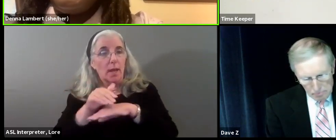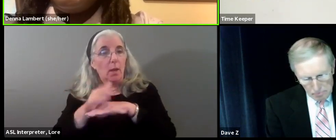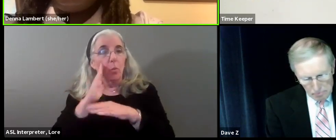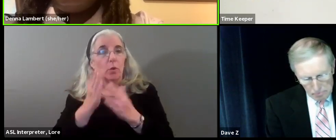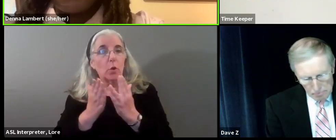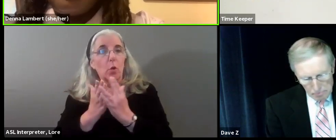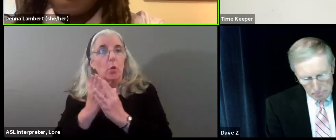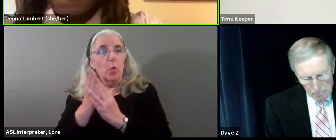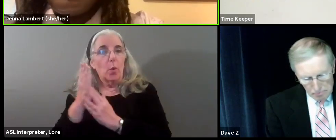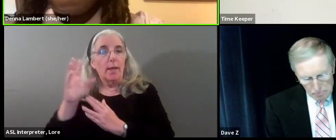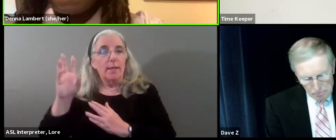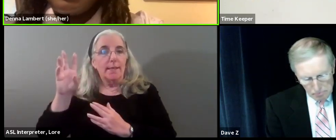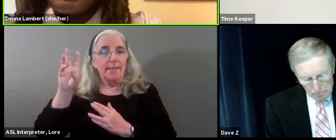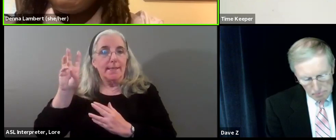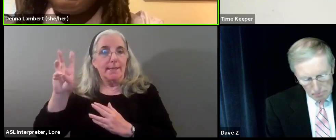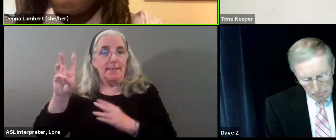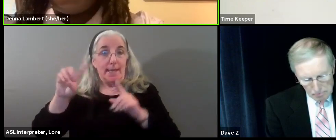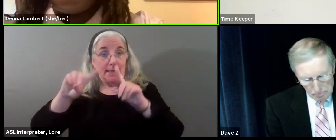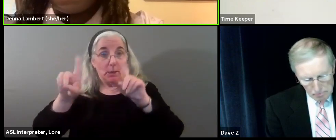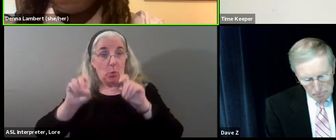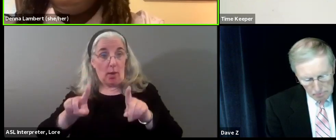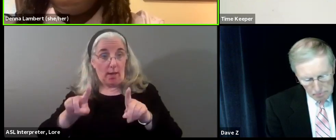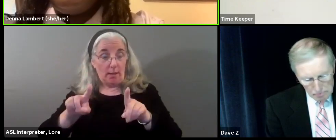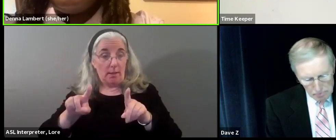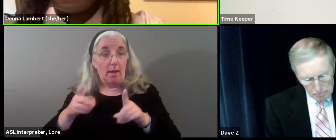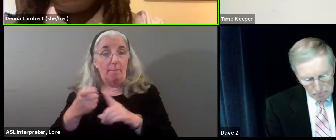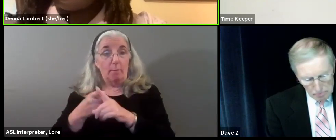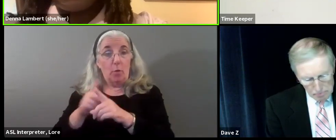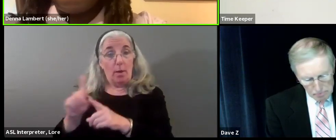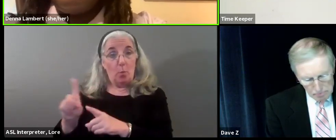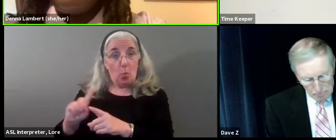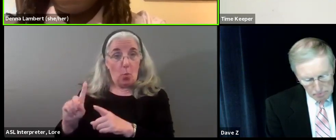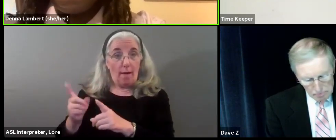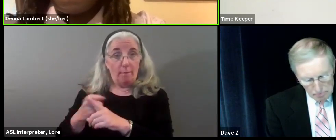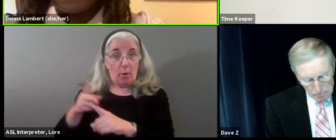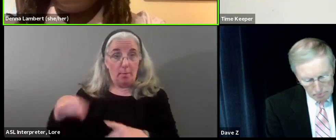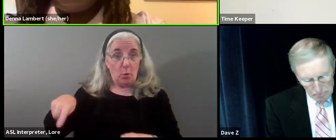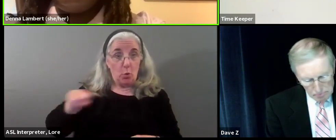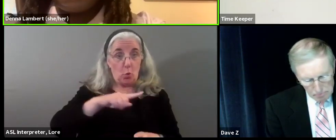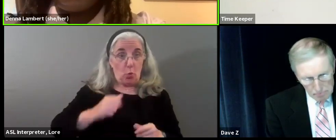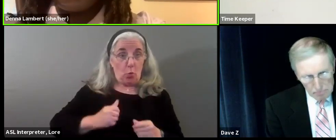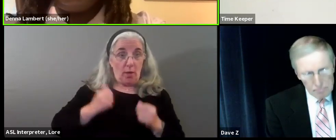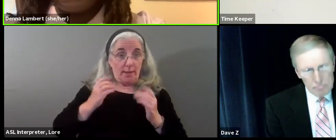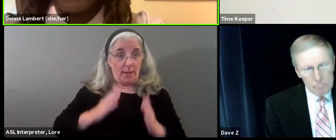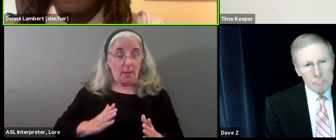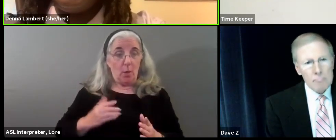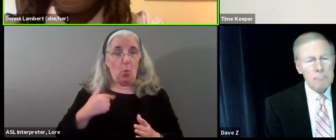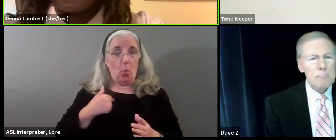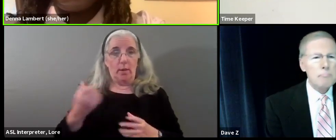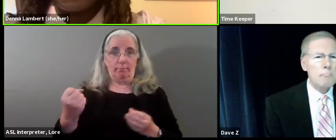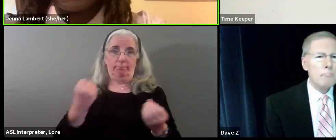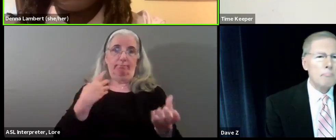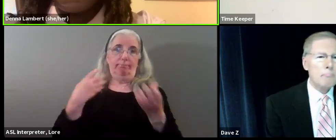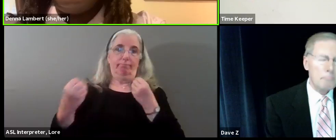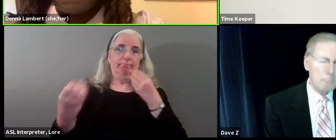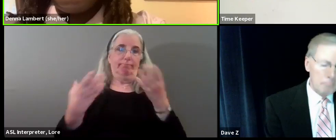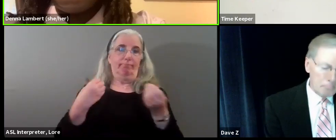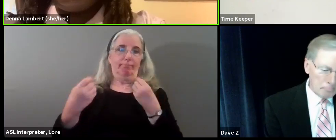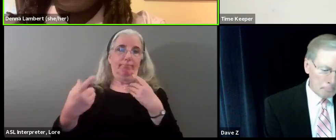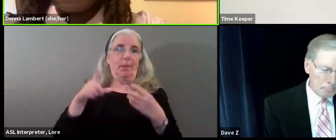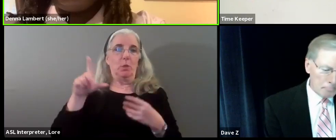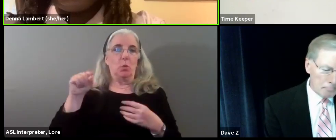six questions that came from you as residents. We received well over 20 questions